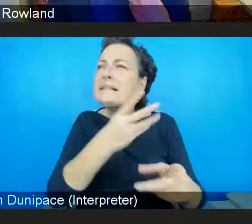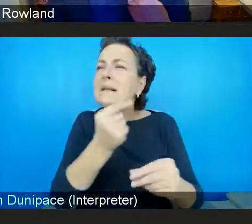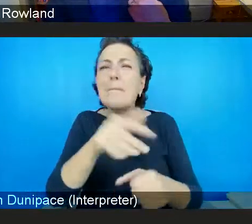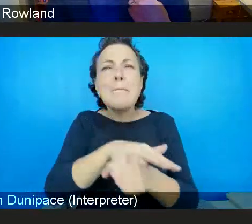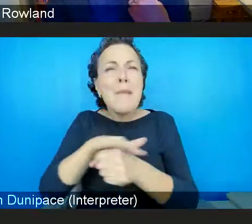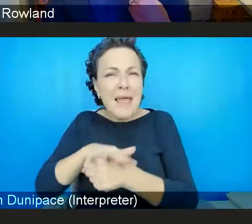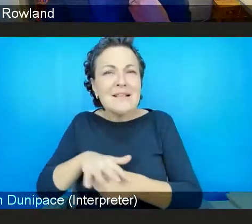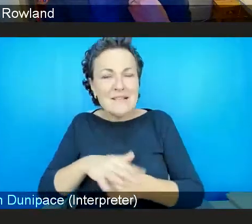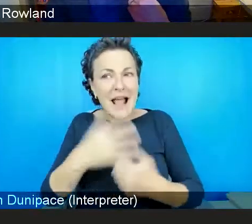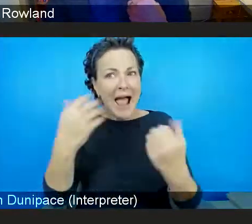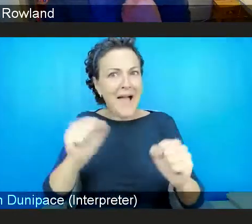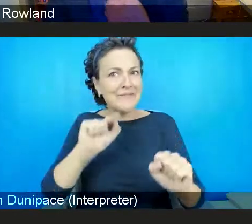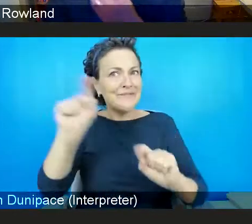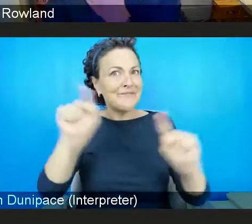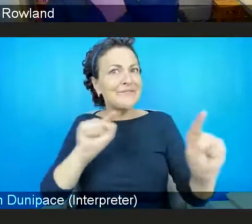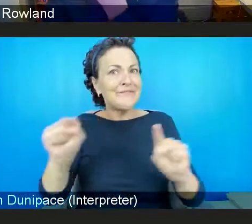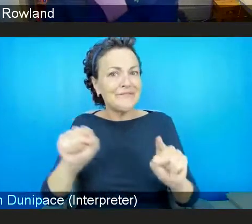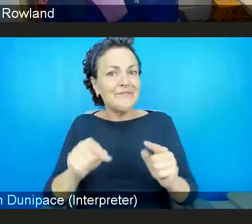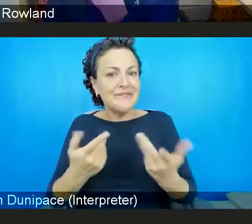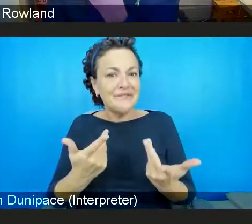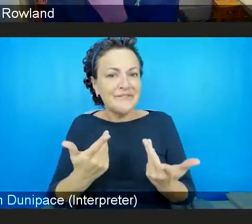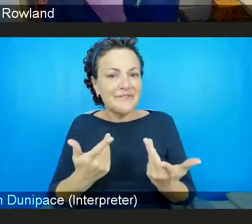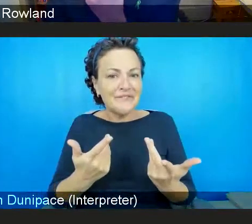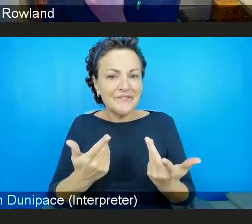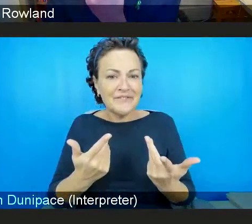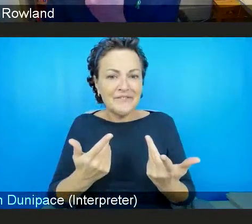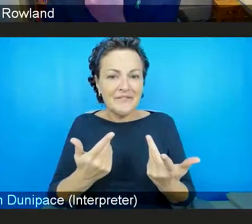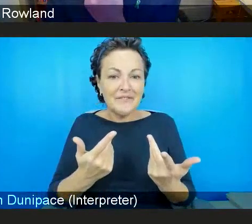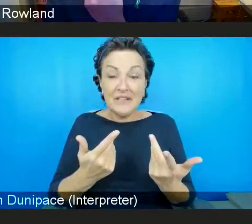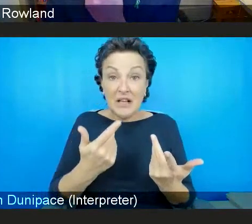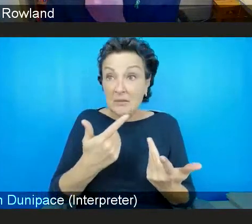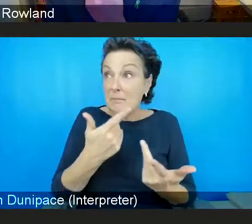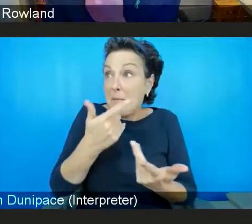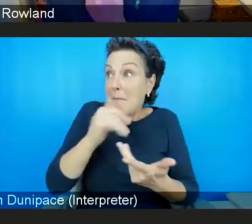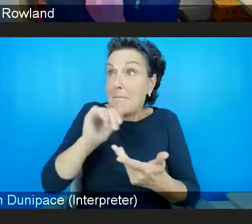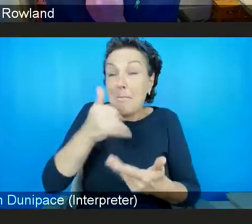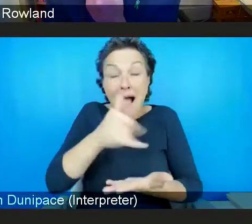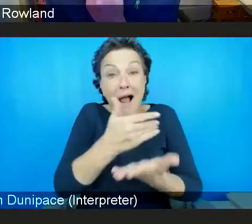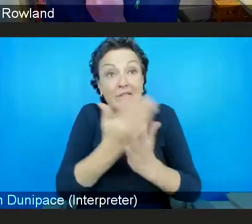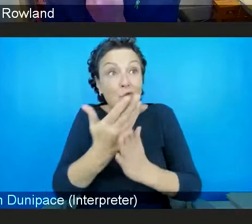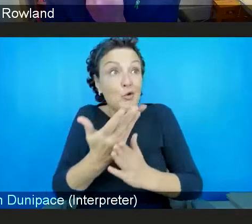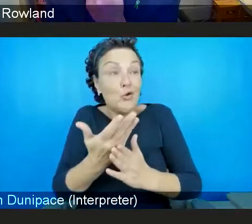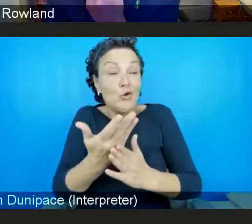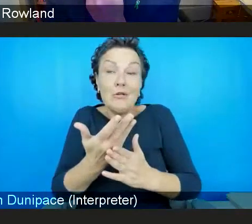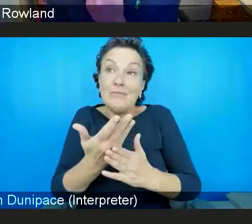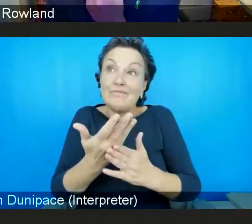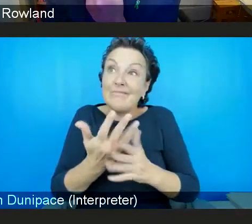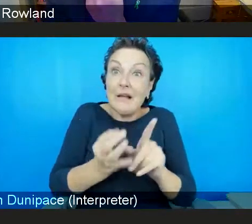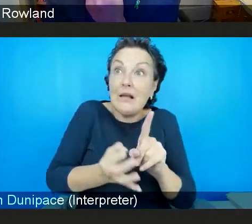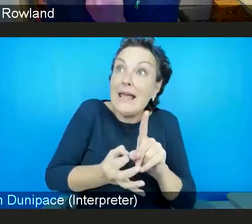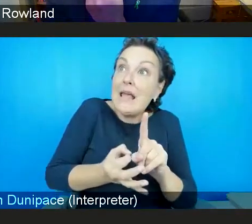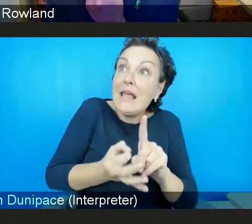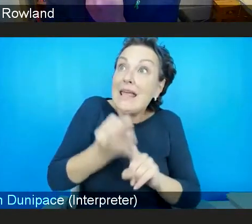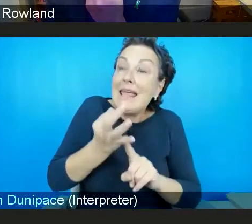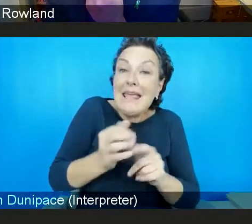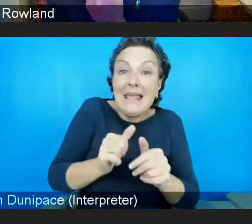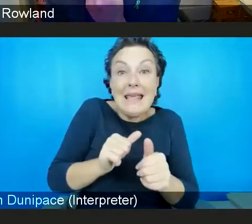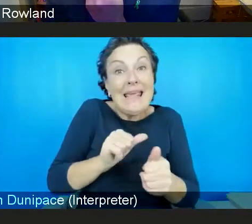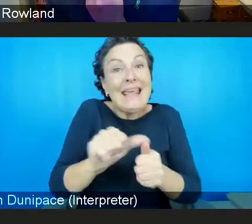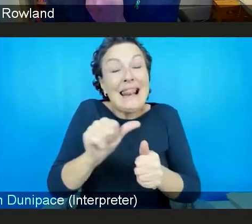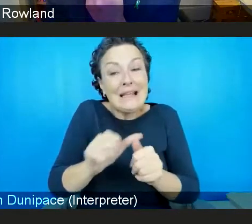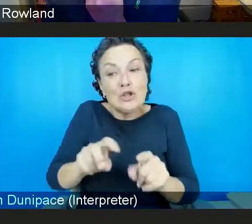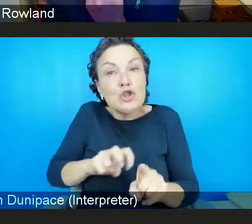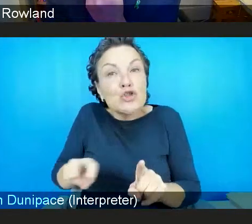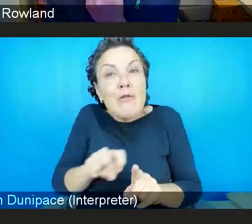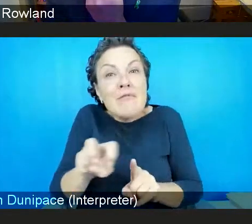you do that, that you know that you're some way along the journey of healing. So that's that's quite powerful as well to